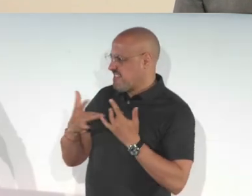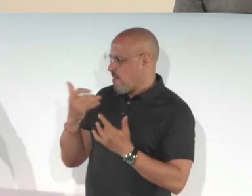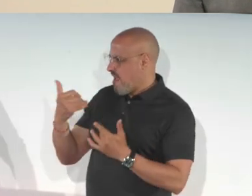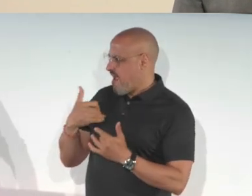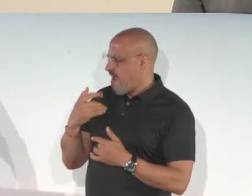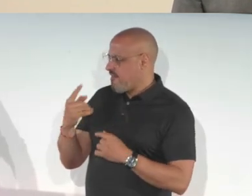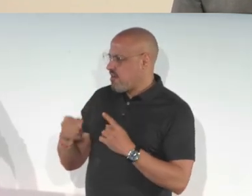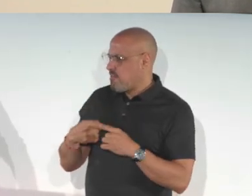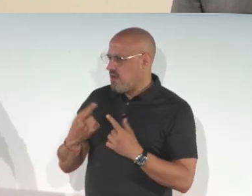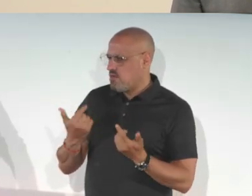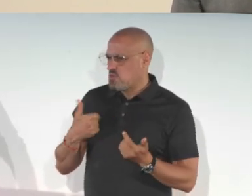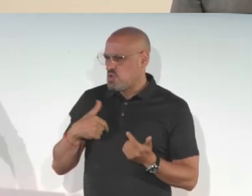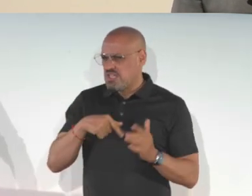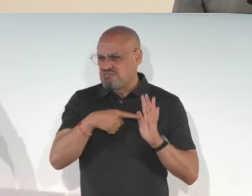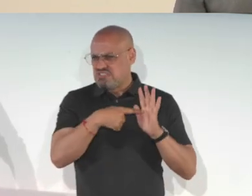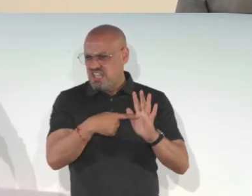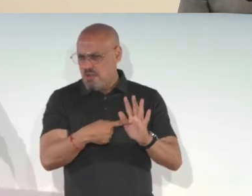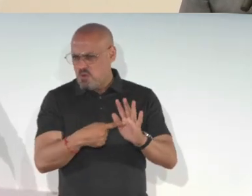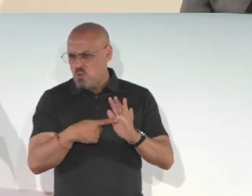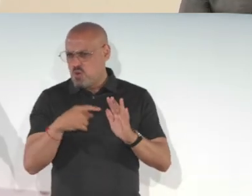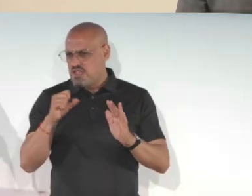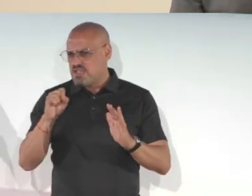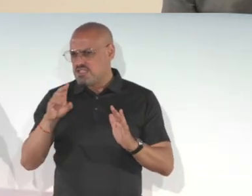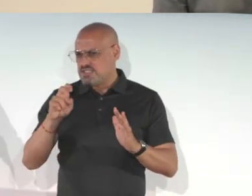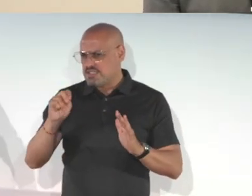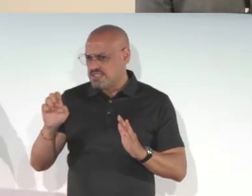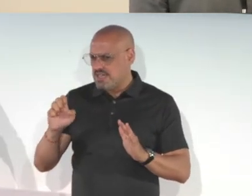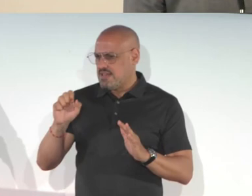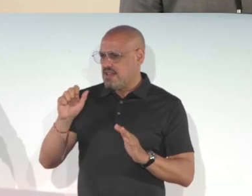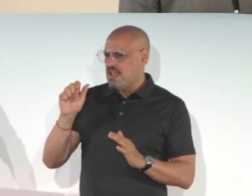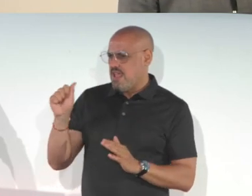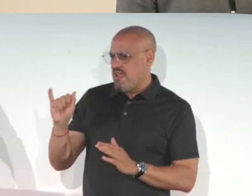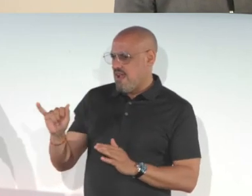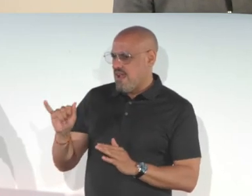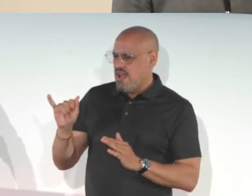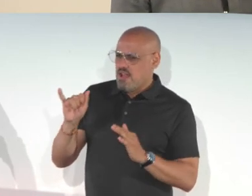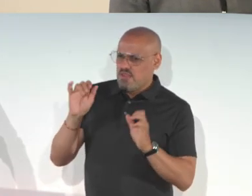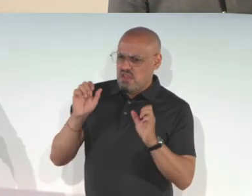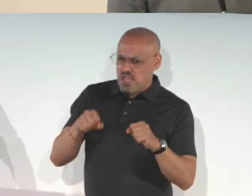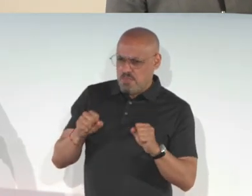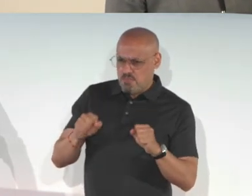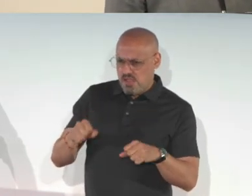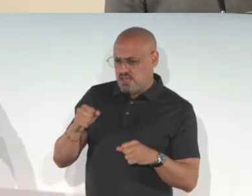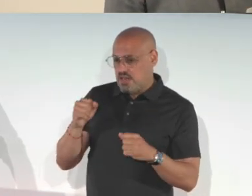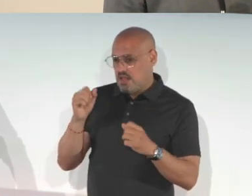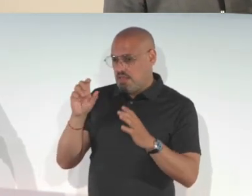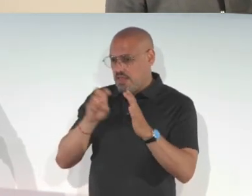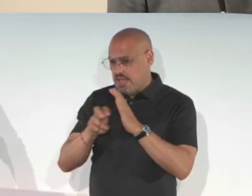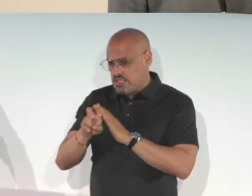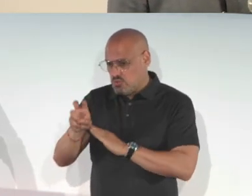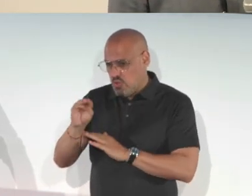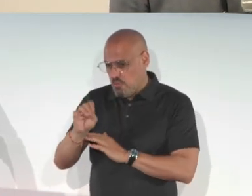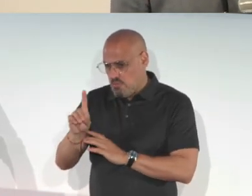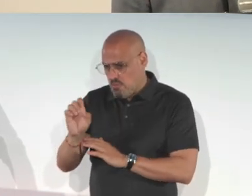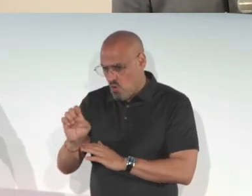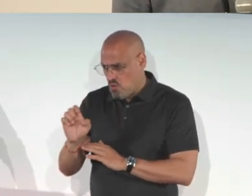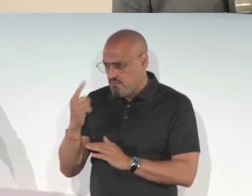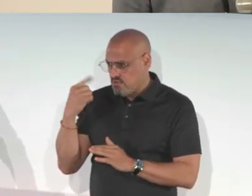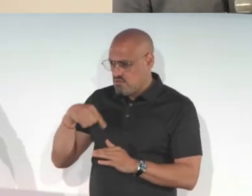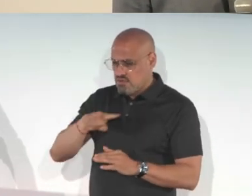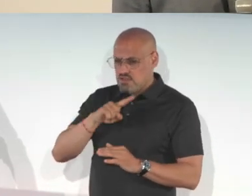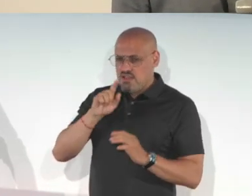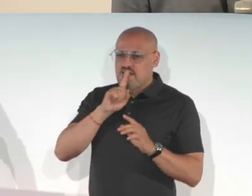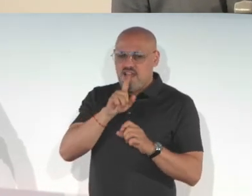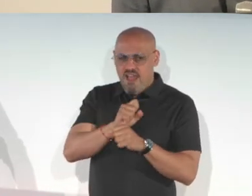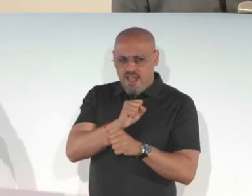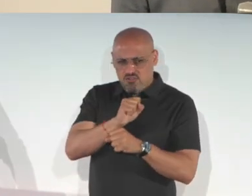partners and explore these areas. I think there's also a lot of excitement around like what we were demoing was seeing AI with